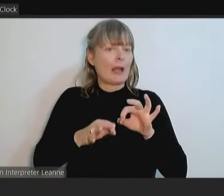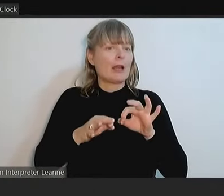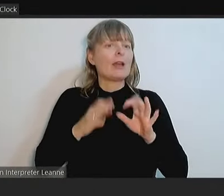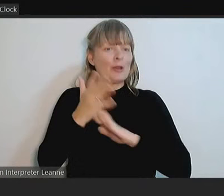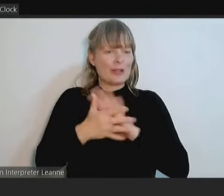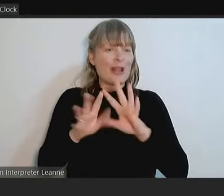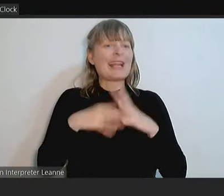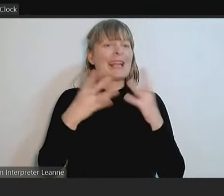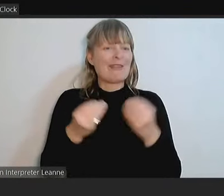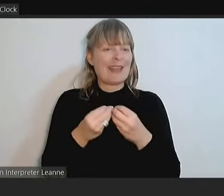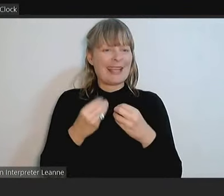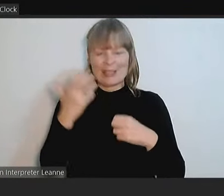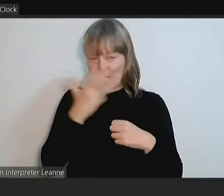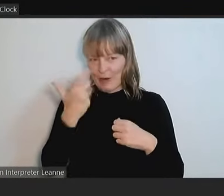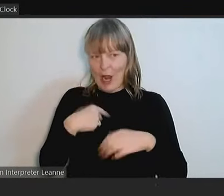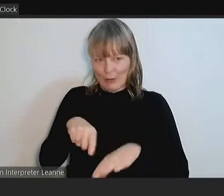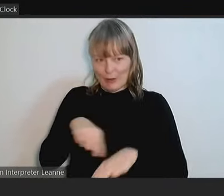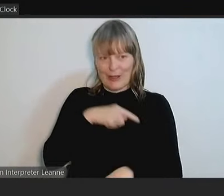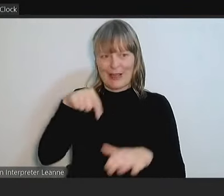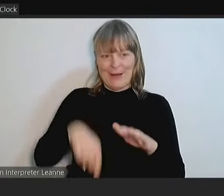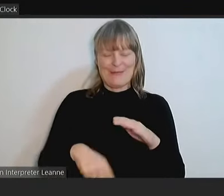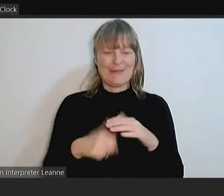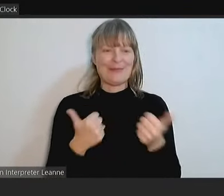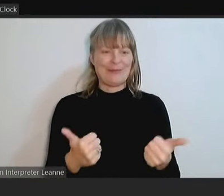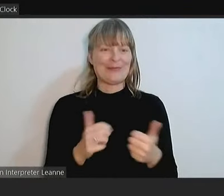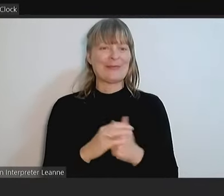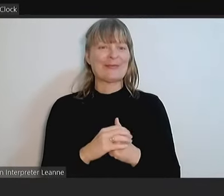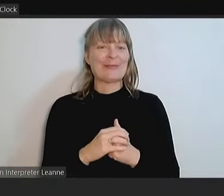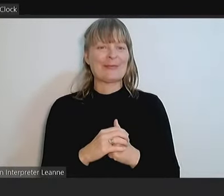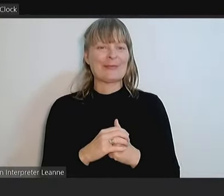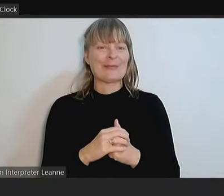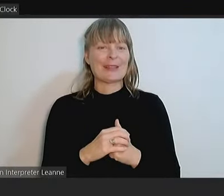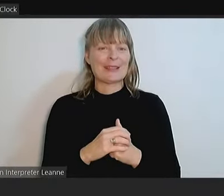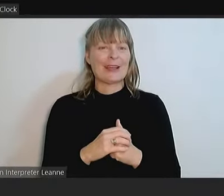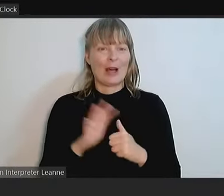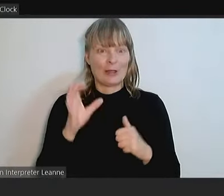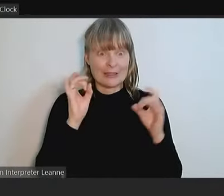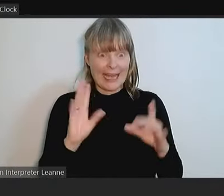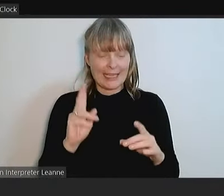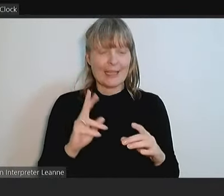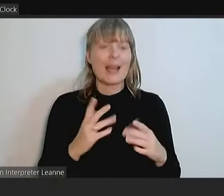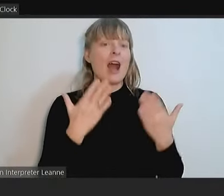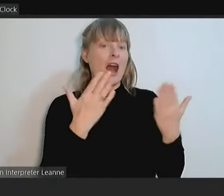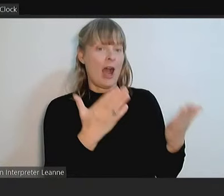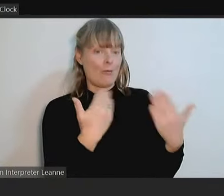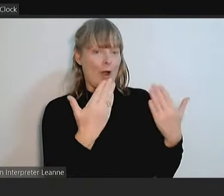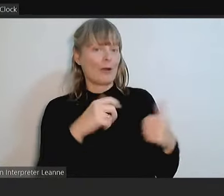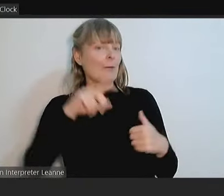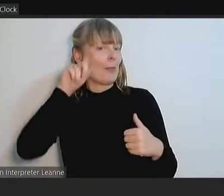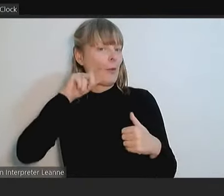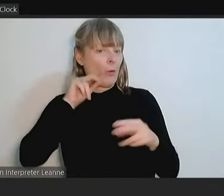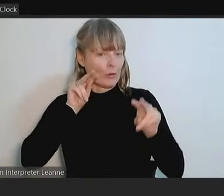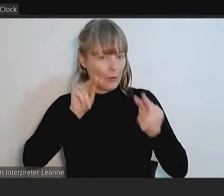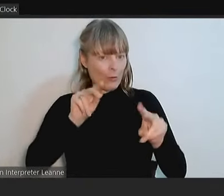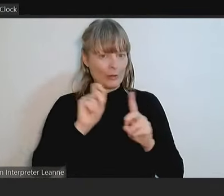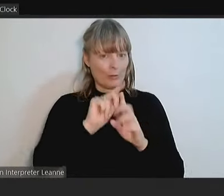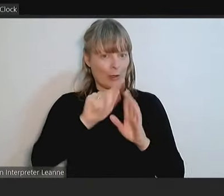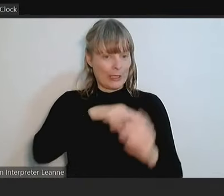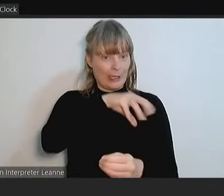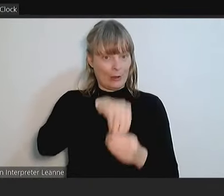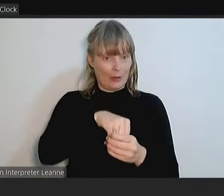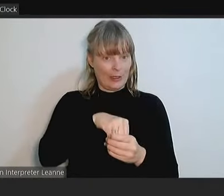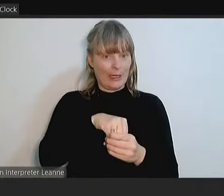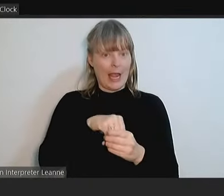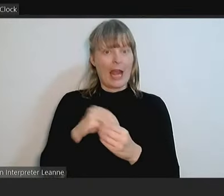Can I start again? I welcome the Water Watch project inclusion and I welcome the